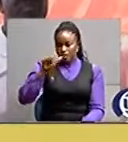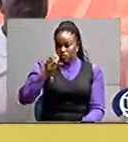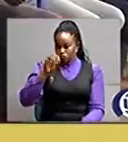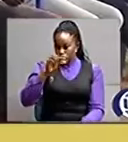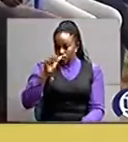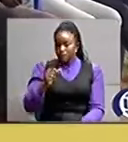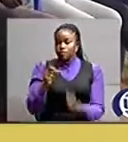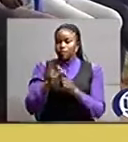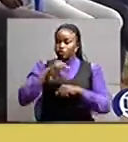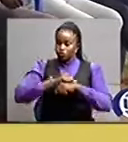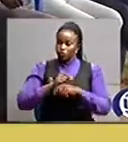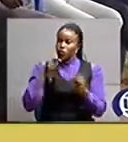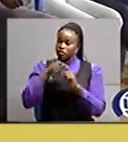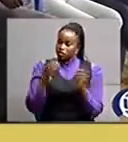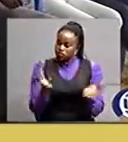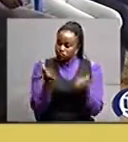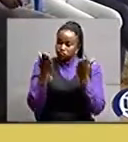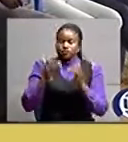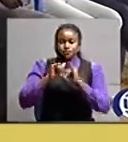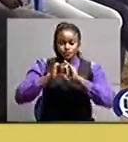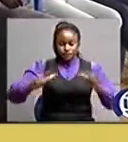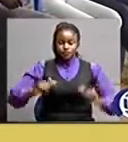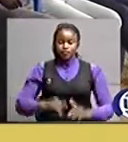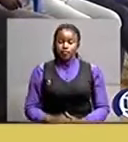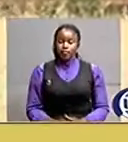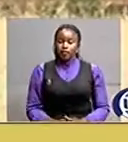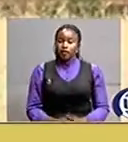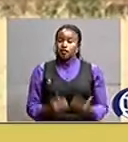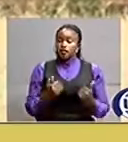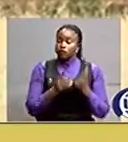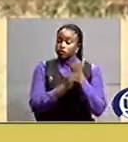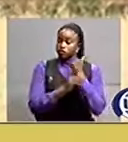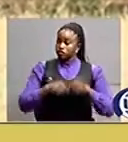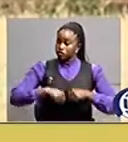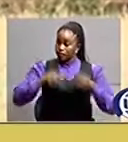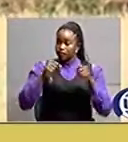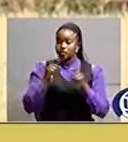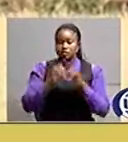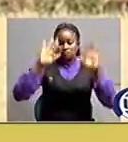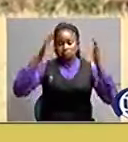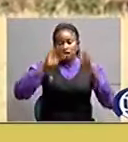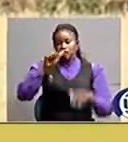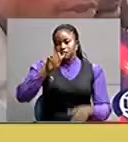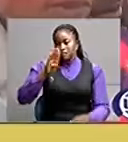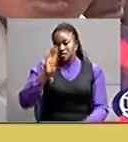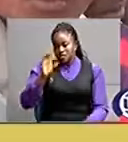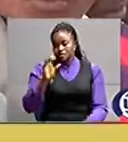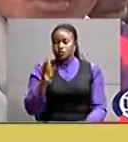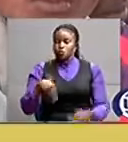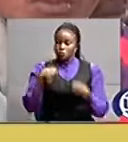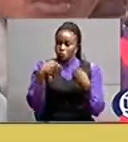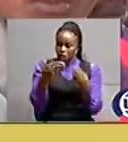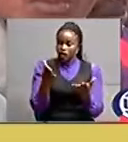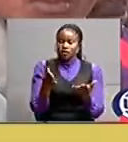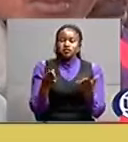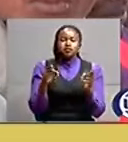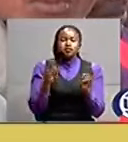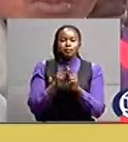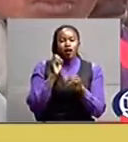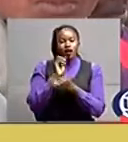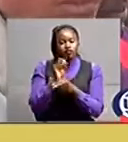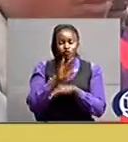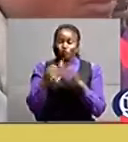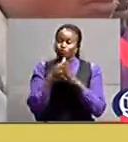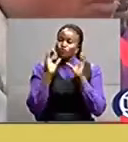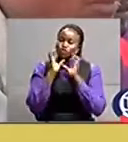teachers the hoi mandi switcher person karunji kadiri commended sbc for the donation and advised communities to